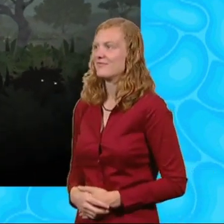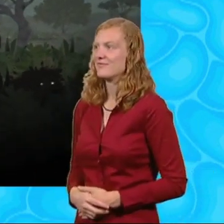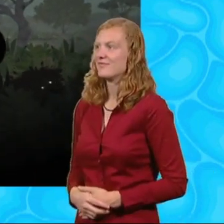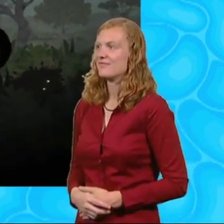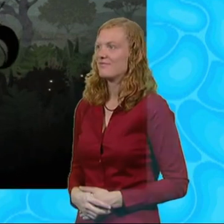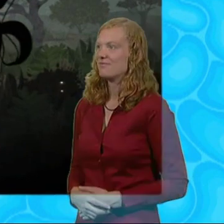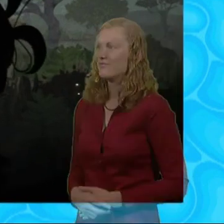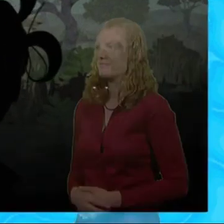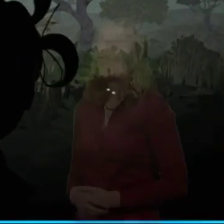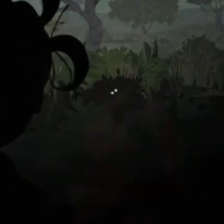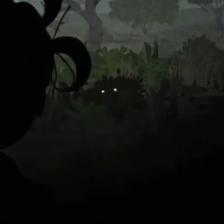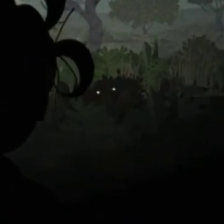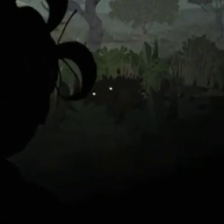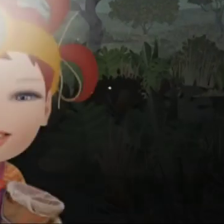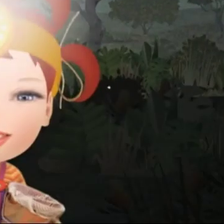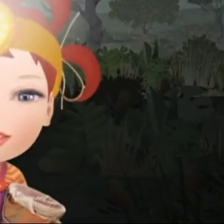get grubby